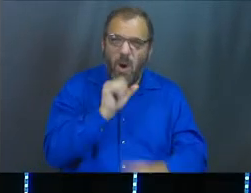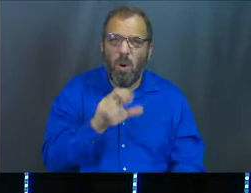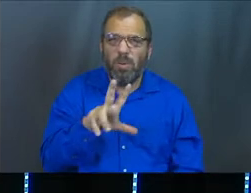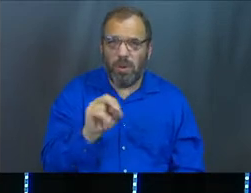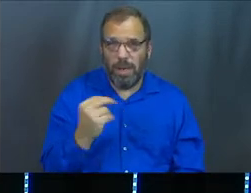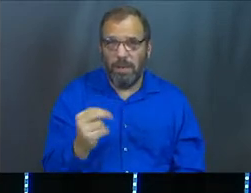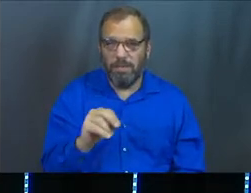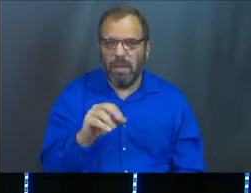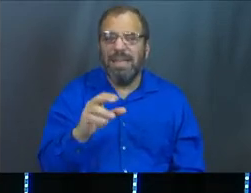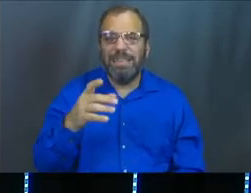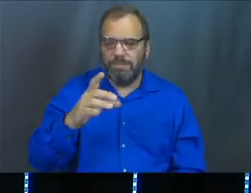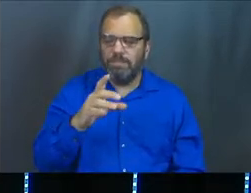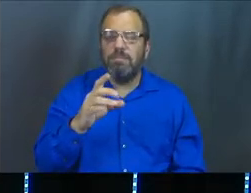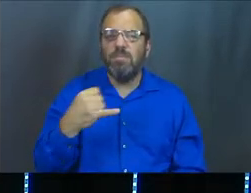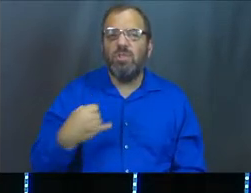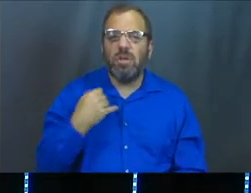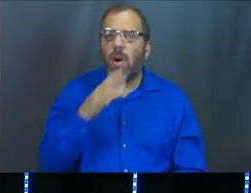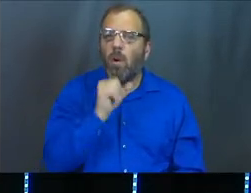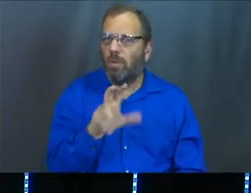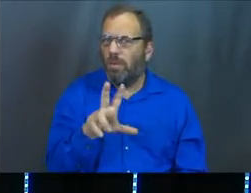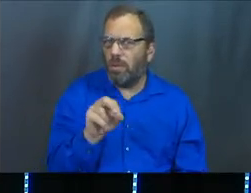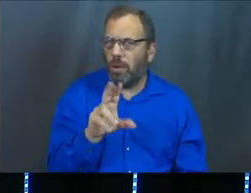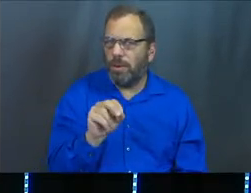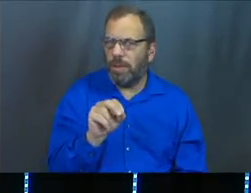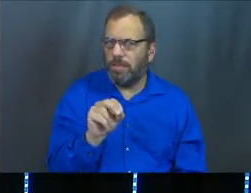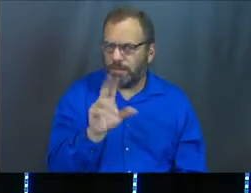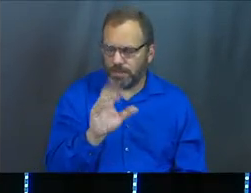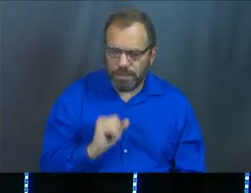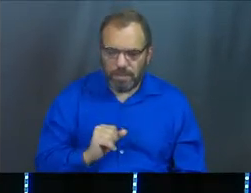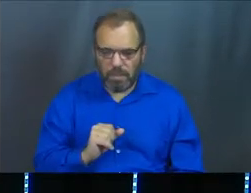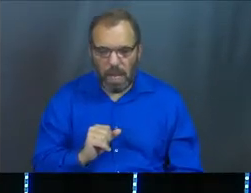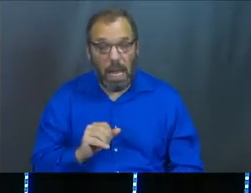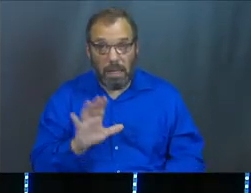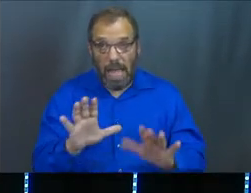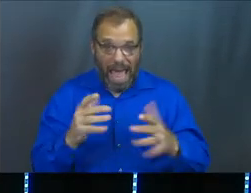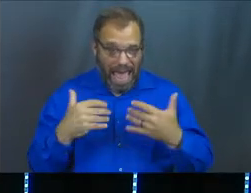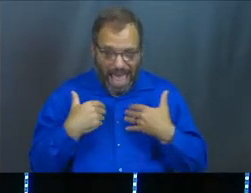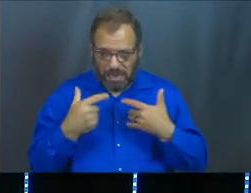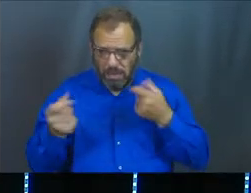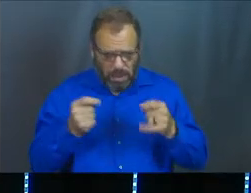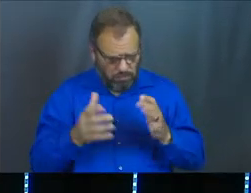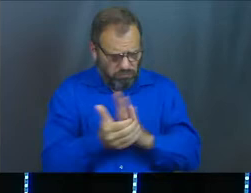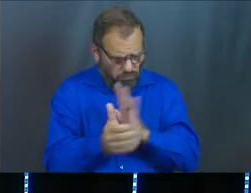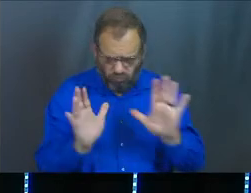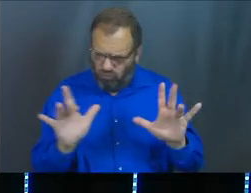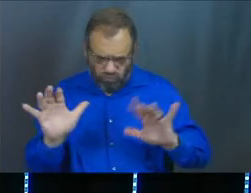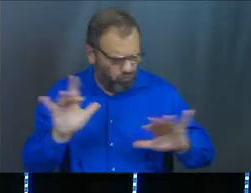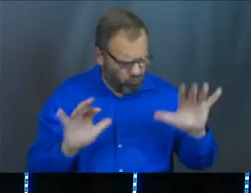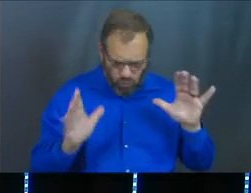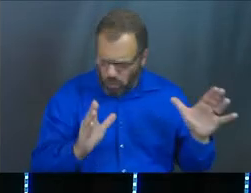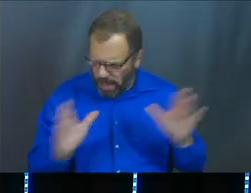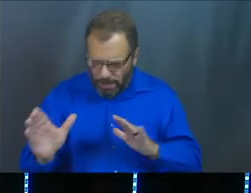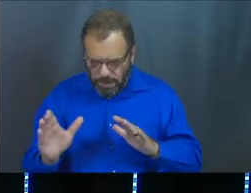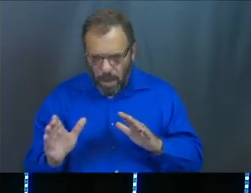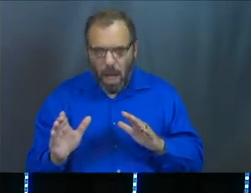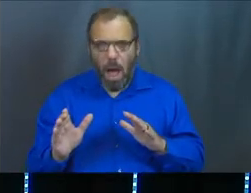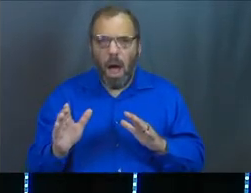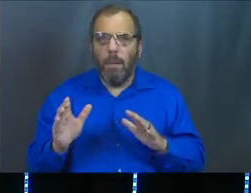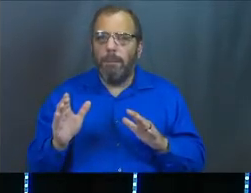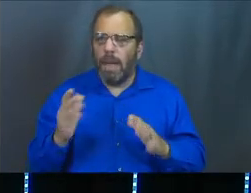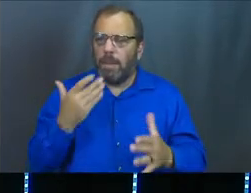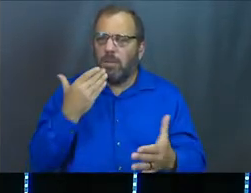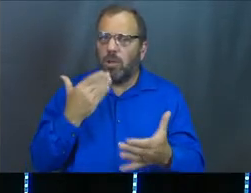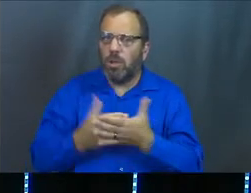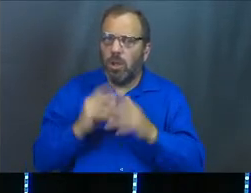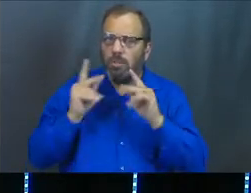years old at this point. And the plan that he just laid out, and he's obviously got the administrative ability. Maybe he would be